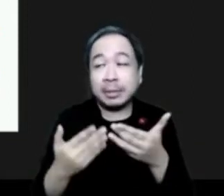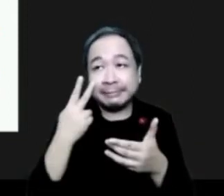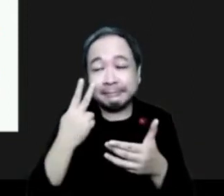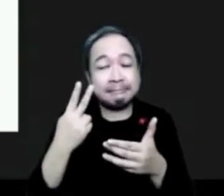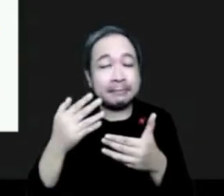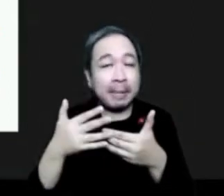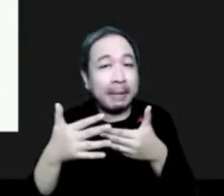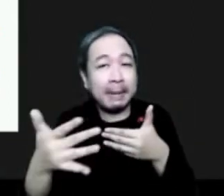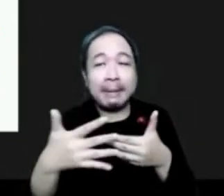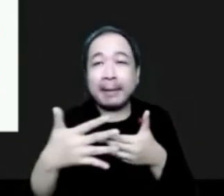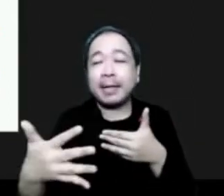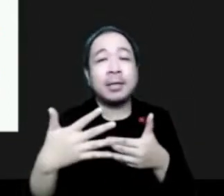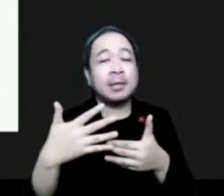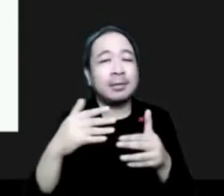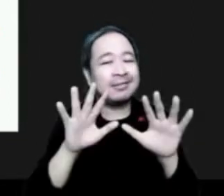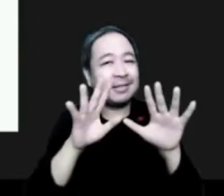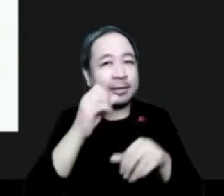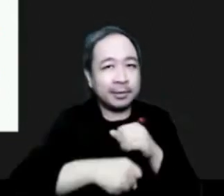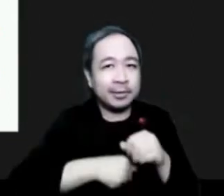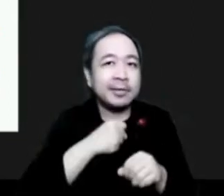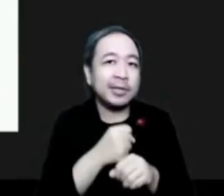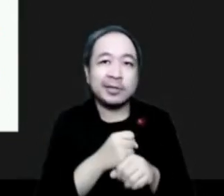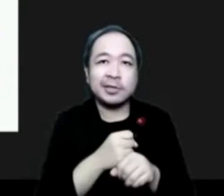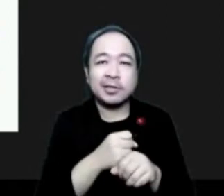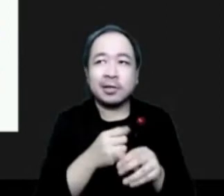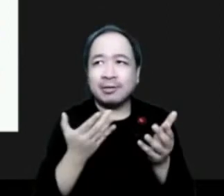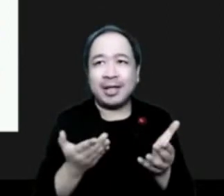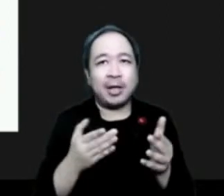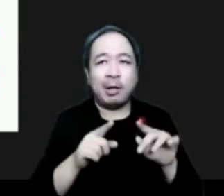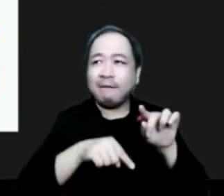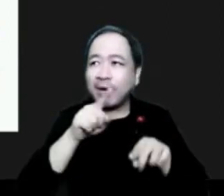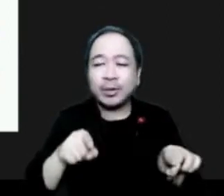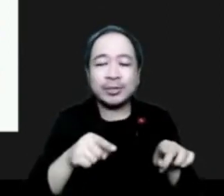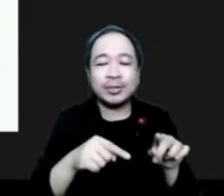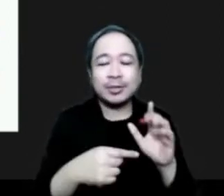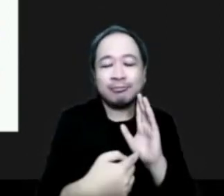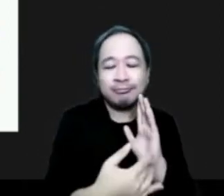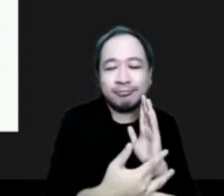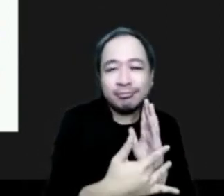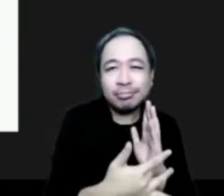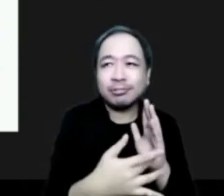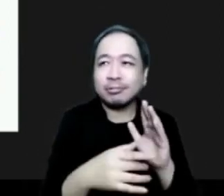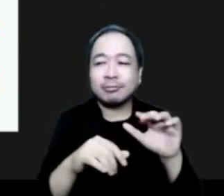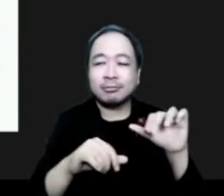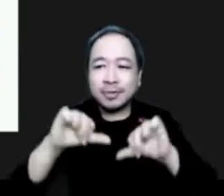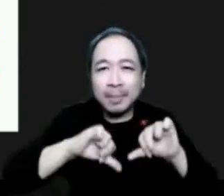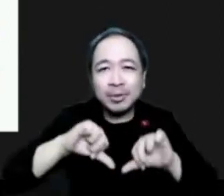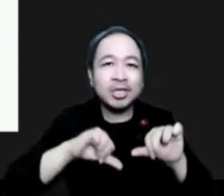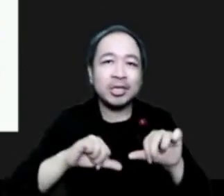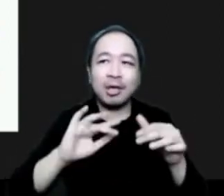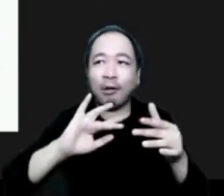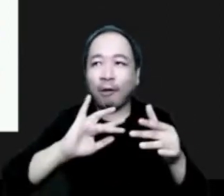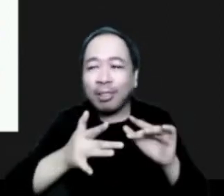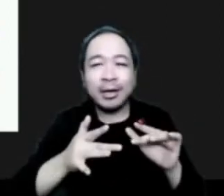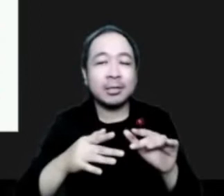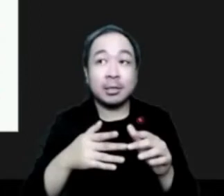And we were using today different systems, dispersion systems with systems with online chemistry. And we made significant progress in